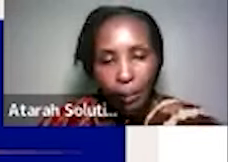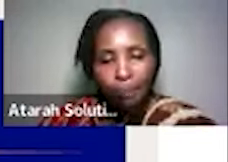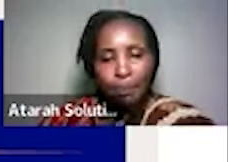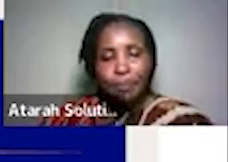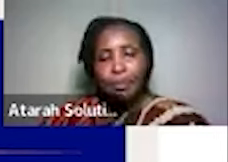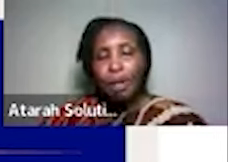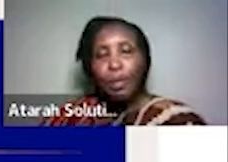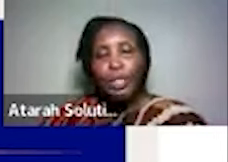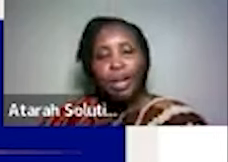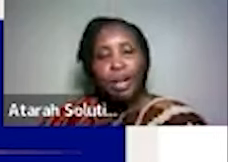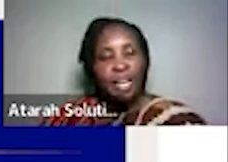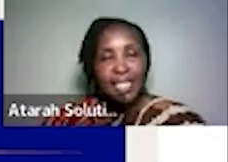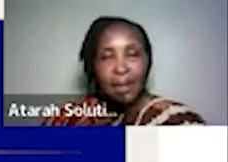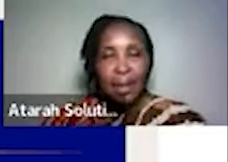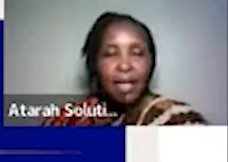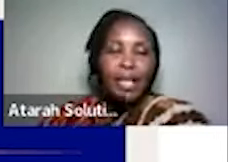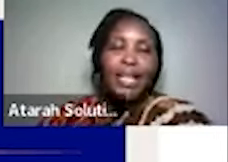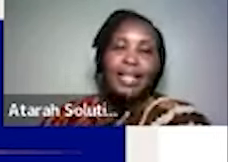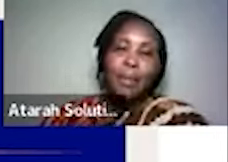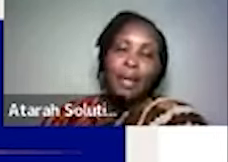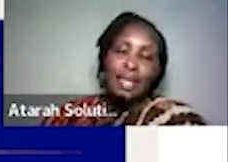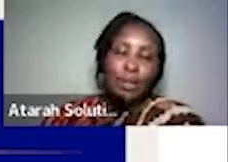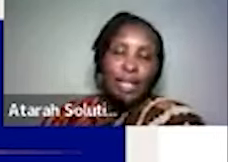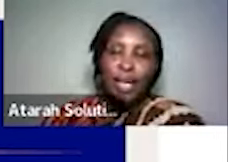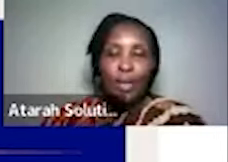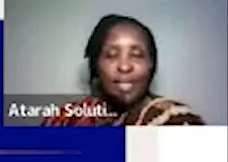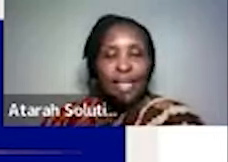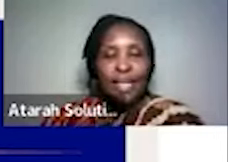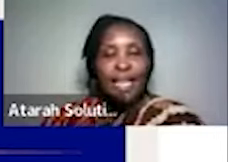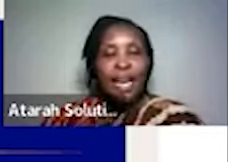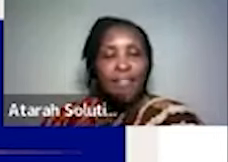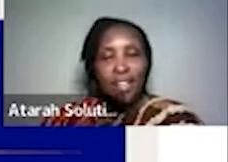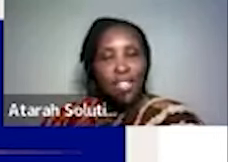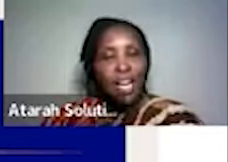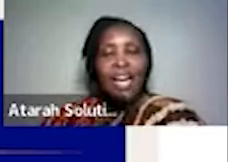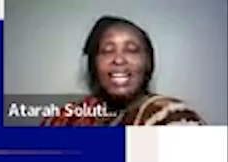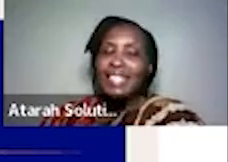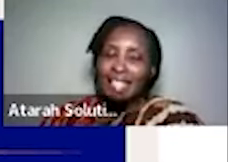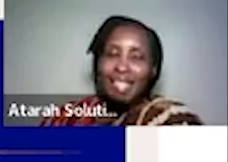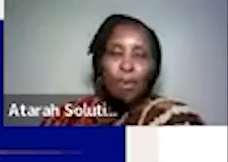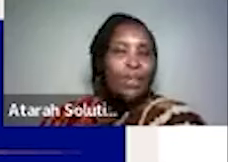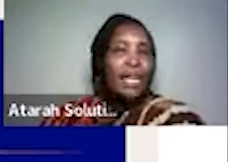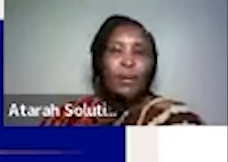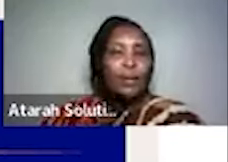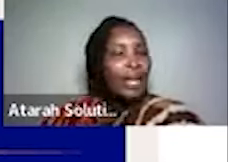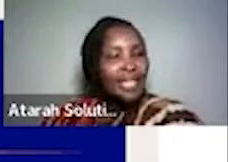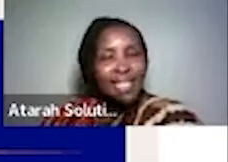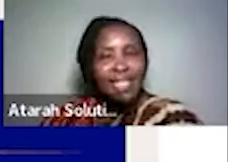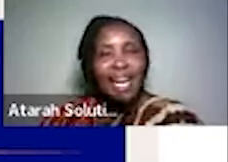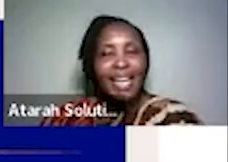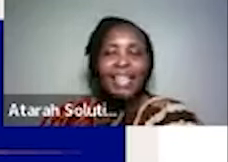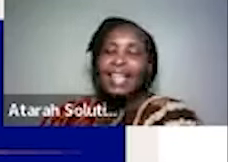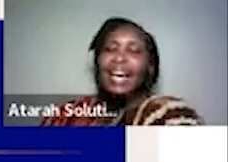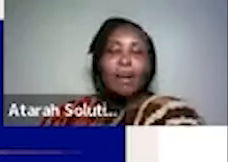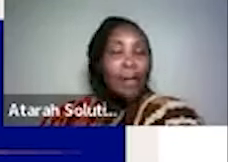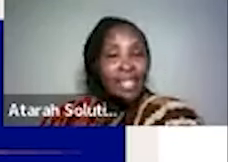you up with them we also have el samir el samir is a hotel located in naivasha it is that time of the year when you are getting